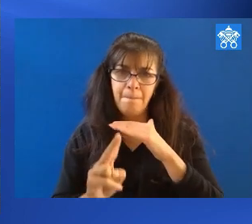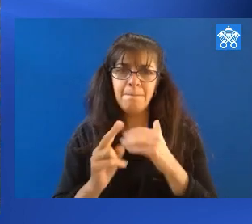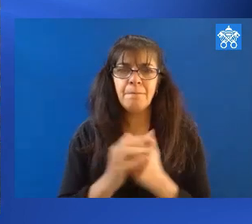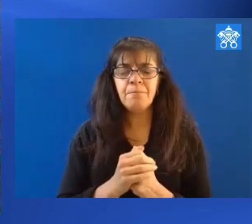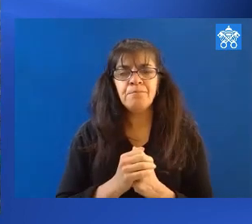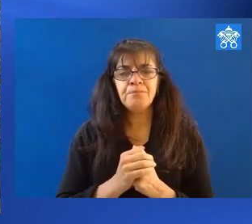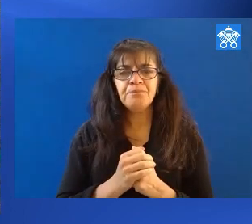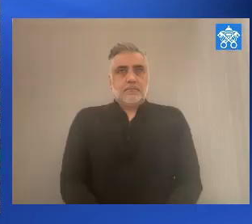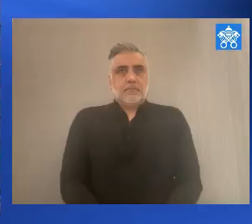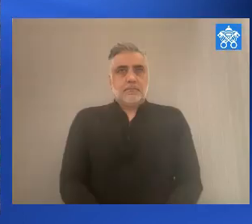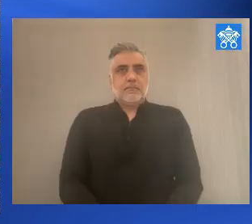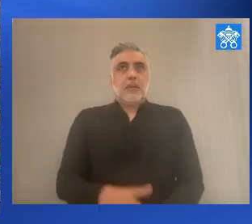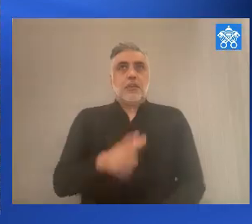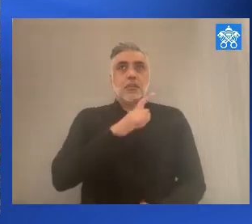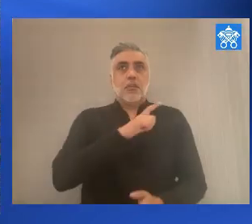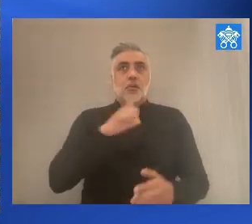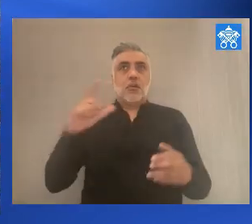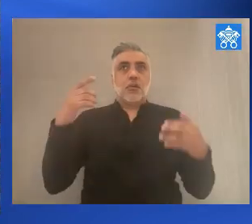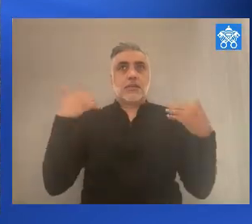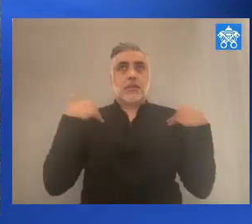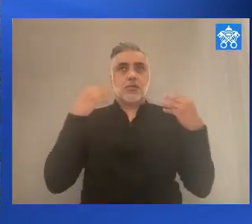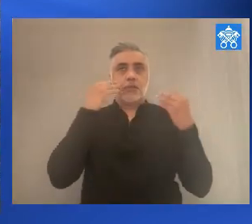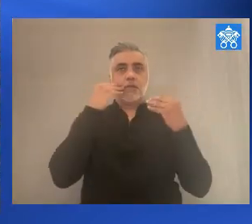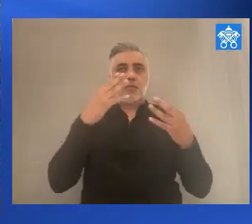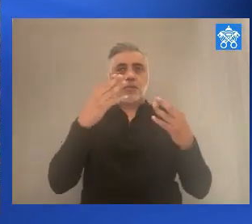The angel of the Lord declared unto Mary.